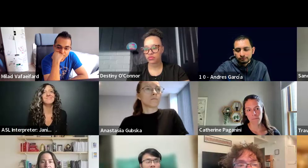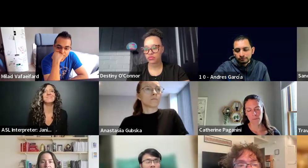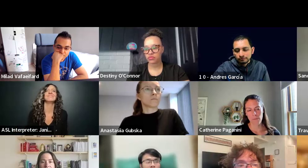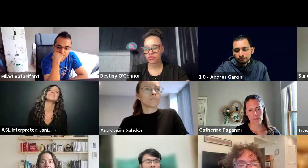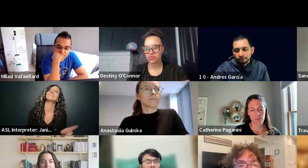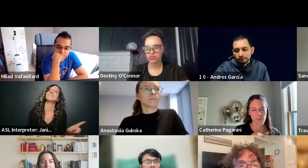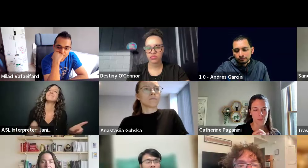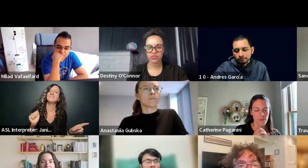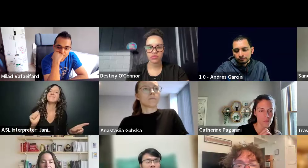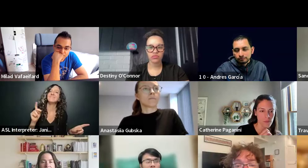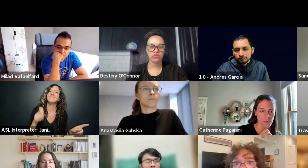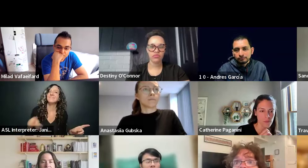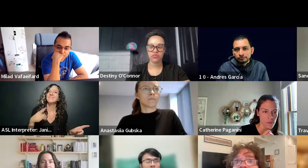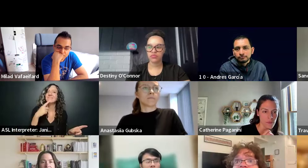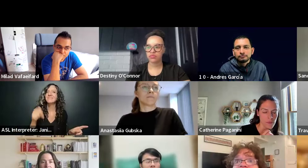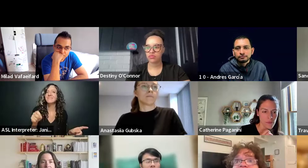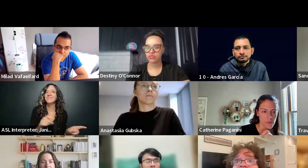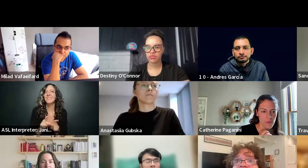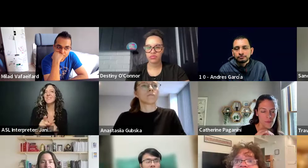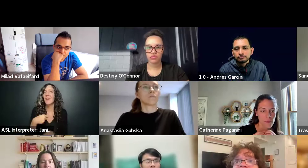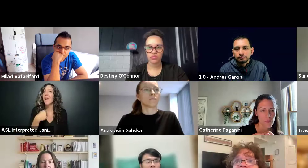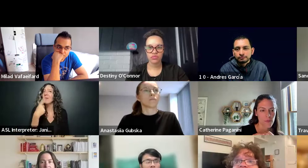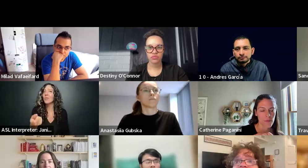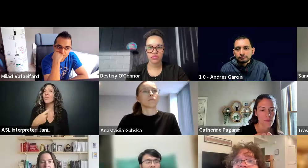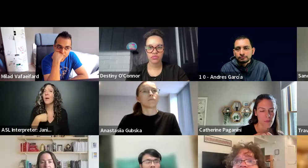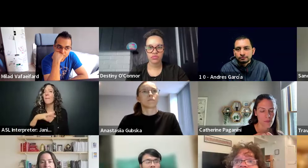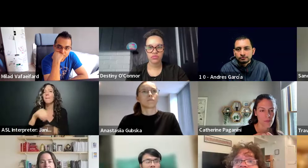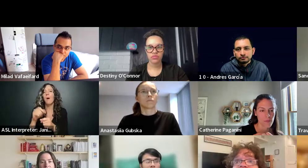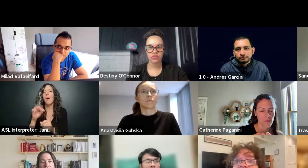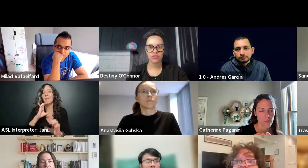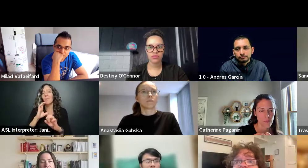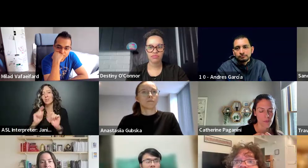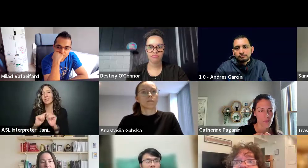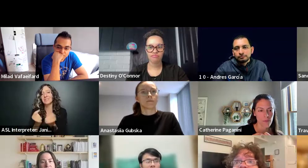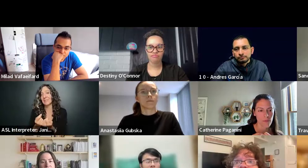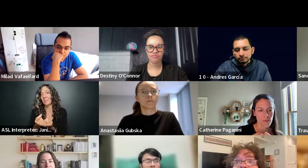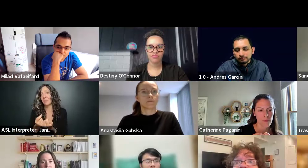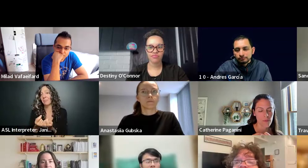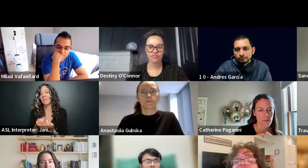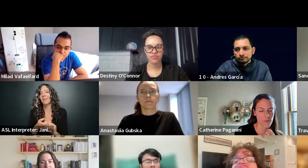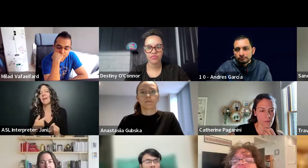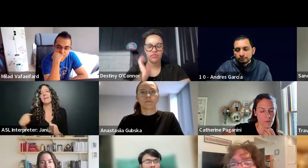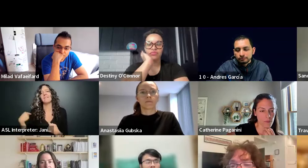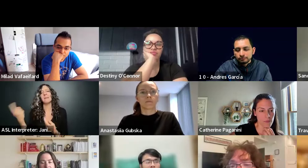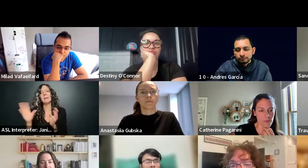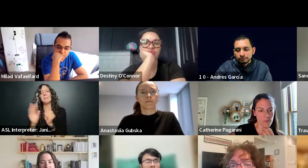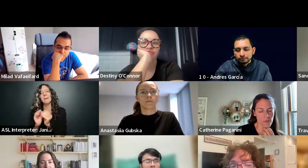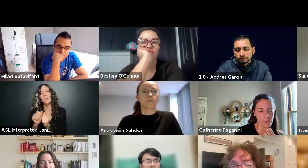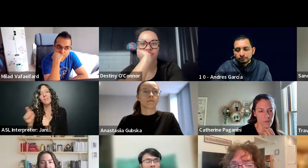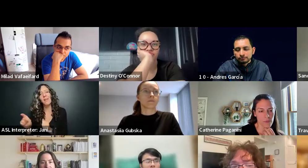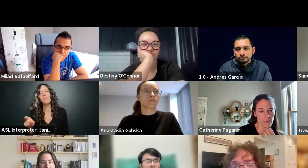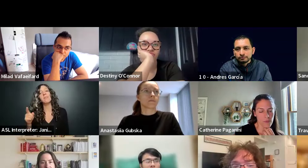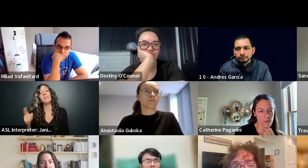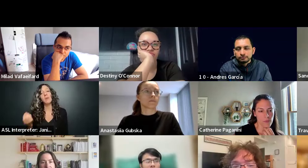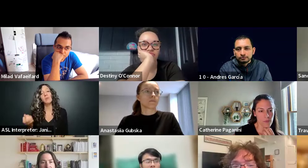Also, like I'm a part, like I told you I'm a part of the comms team. Okay. So I've been meeting them. So they told me that,